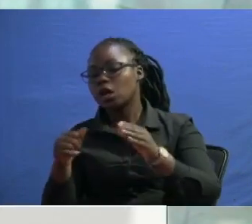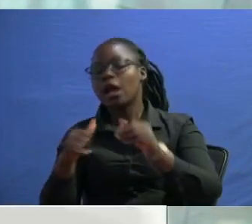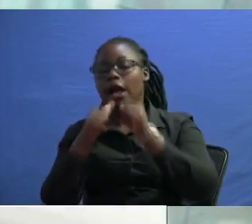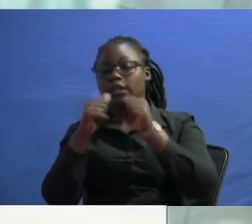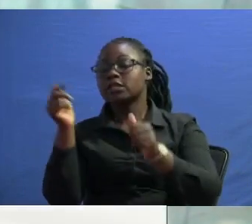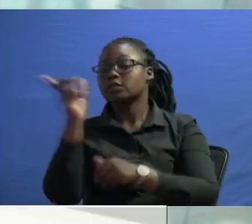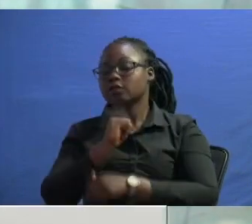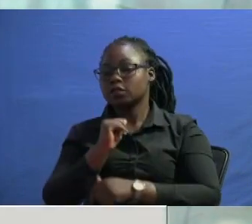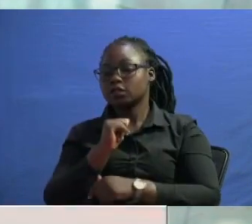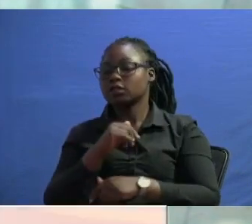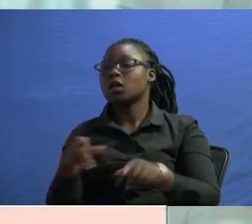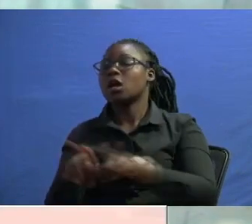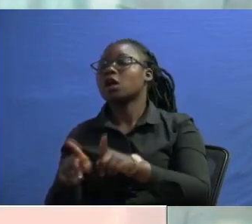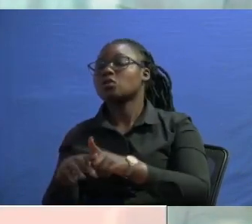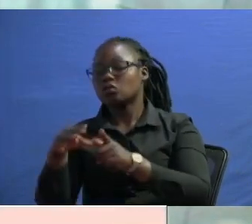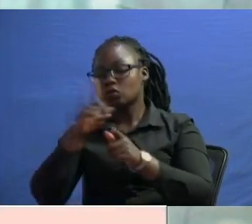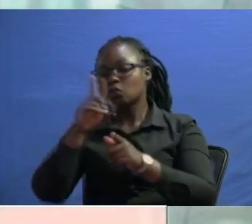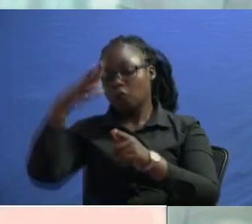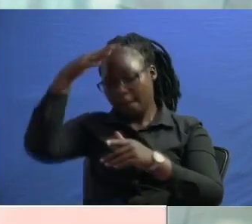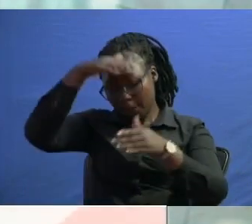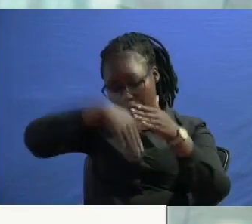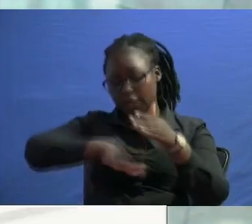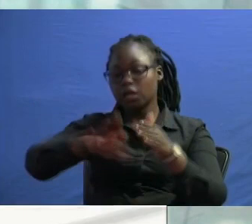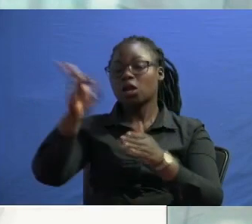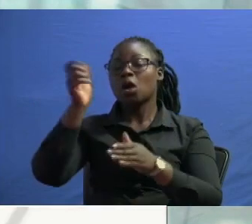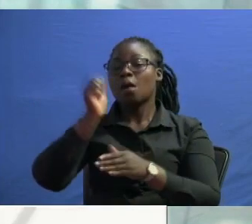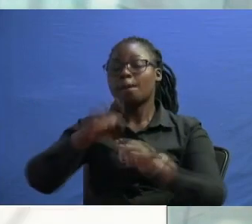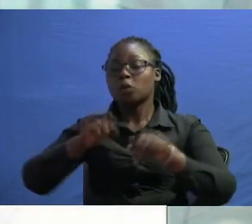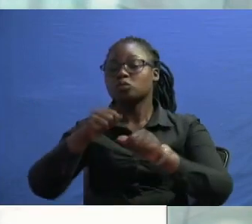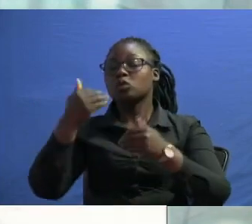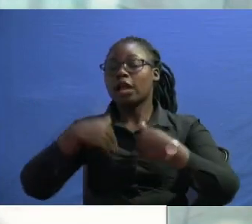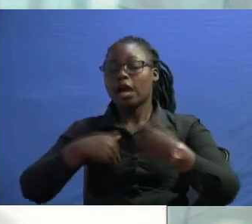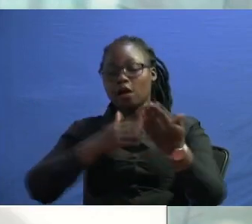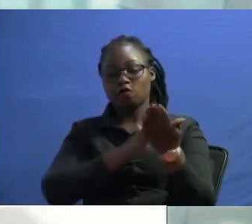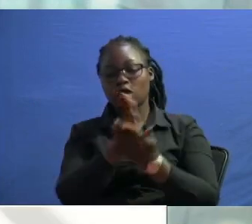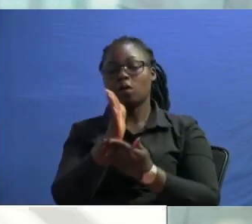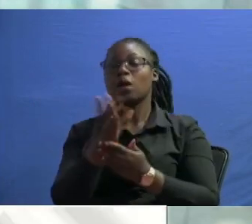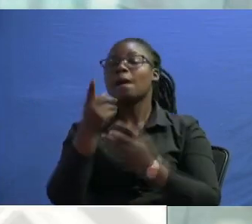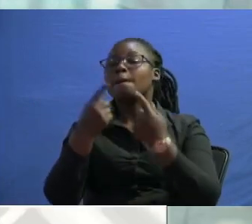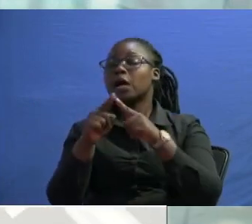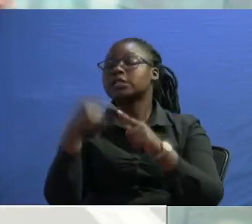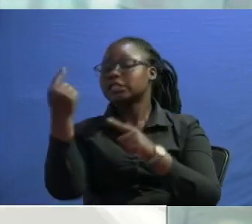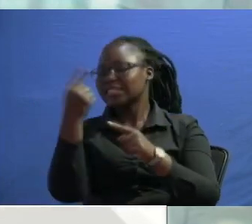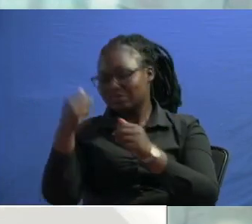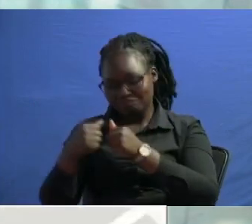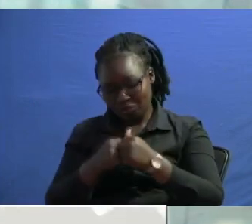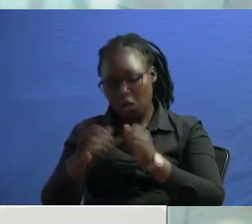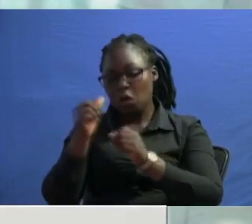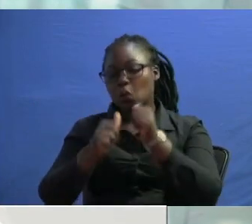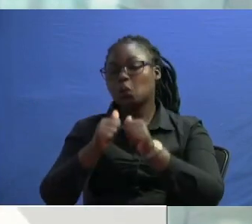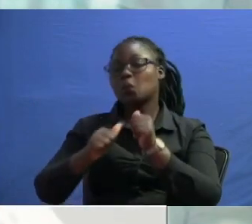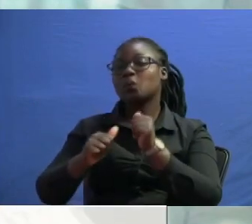and uh i'm sure parliament is going to have approval given to the president now the only challenge which i think kenyans